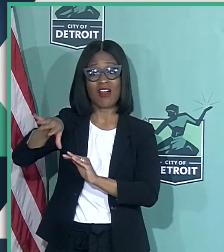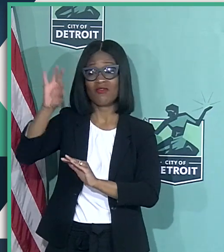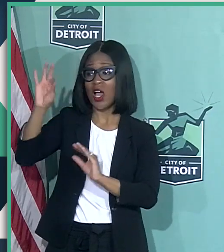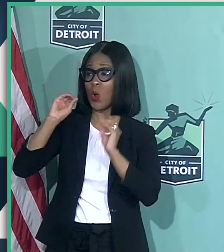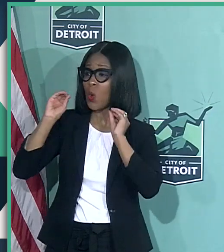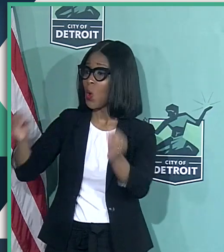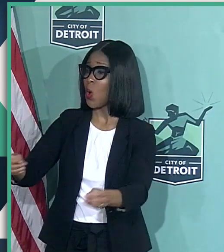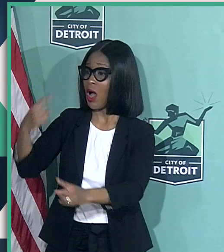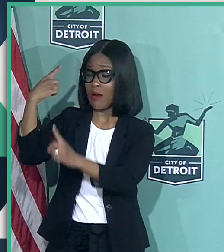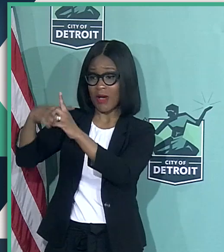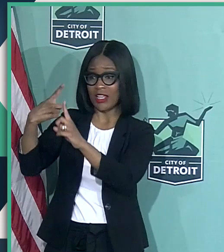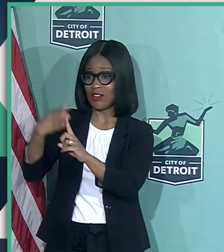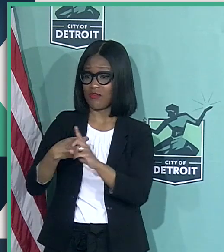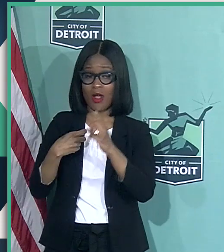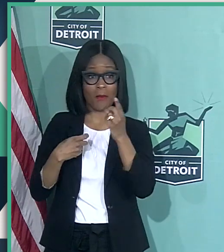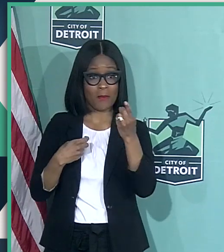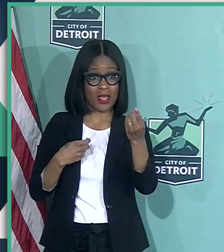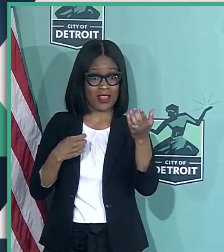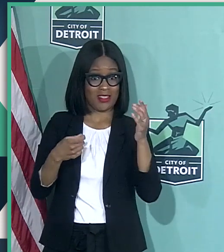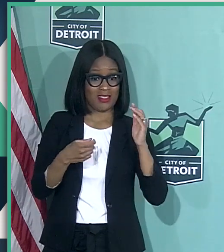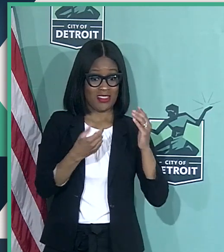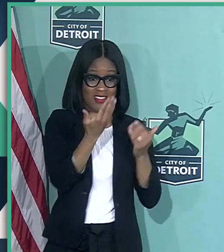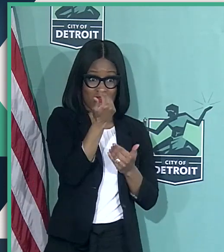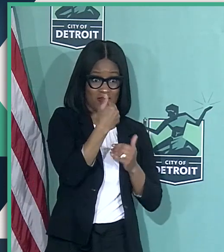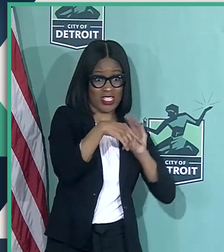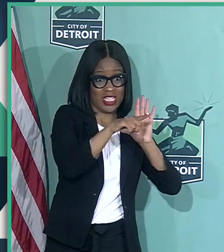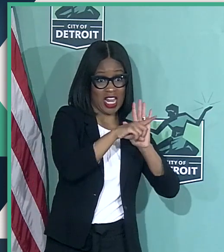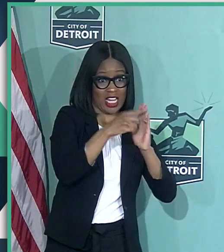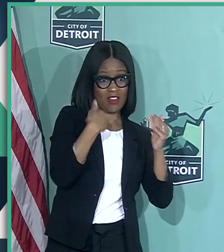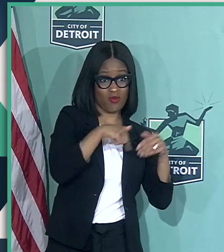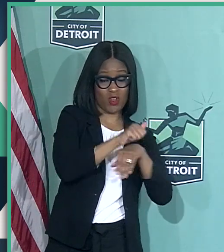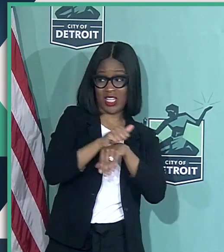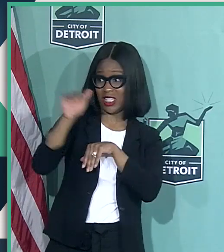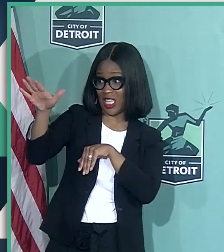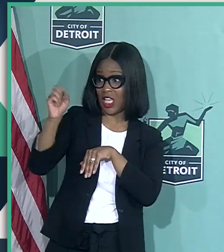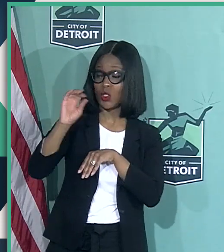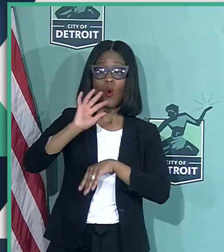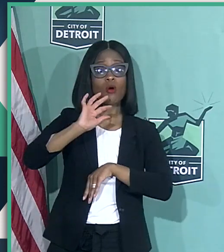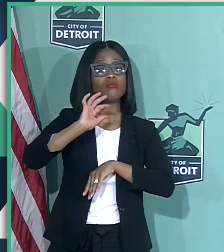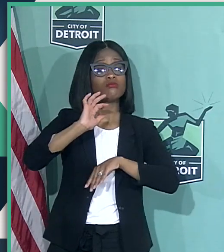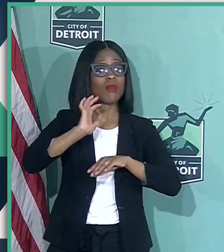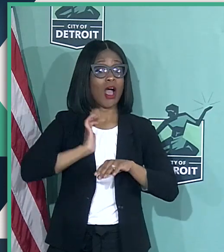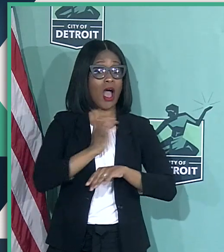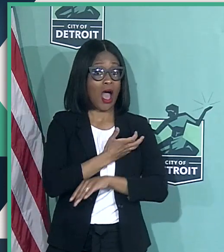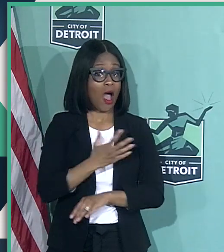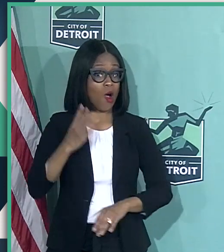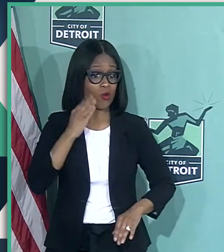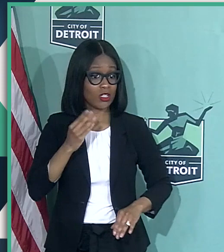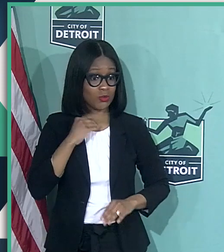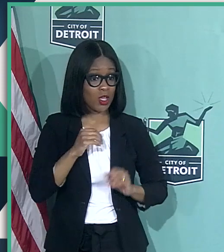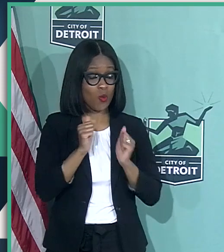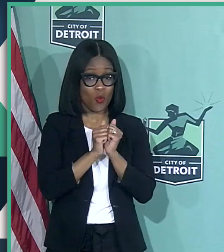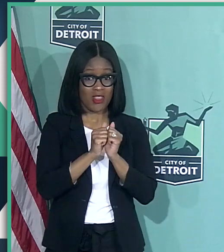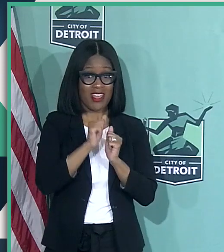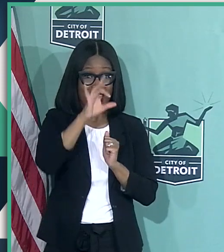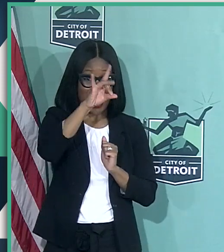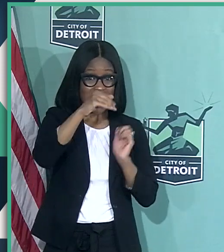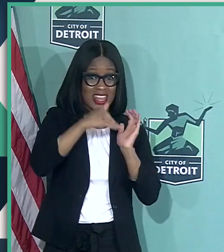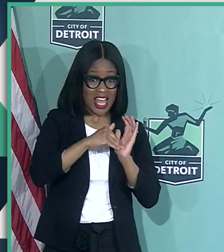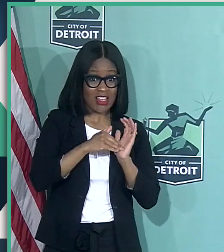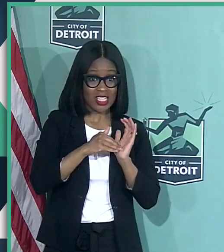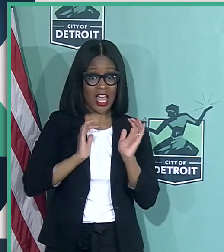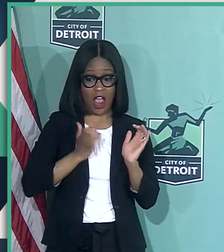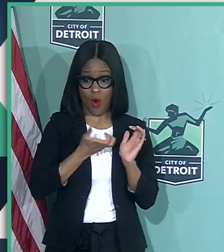out of those 50 tests. And so based on our experience with 8,000 of these where we see our own